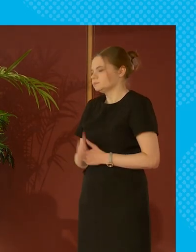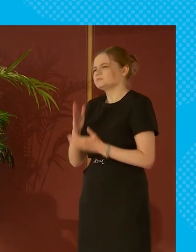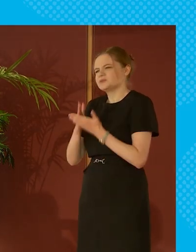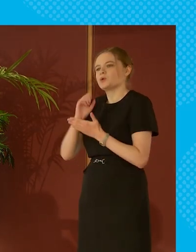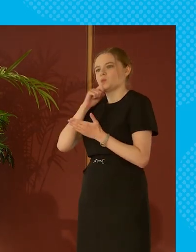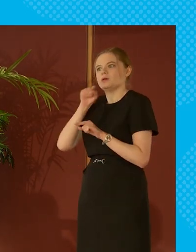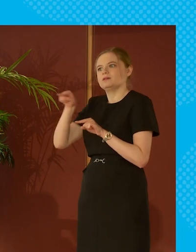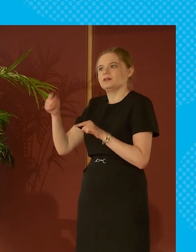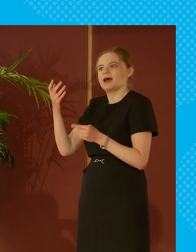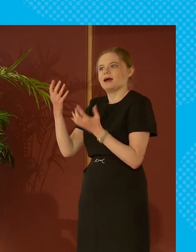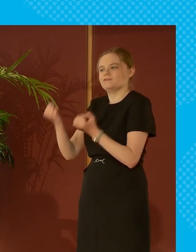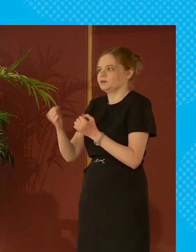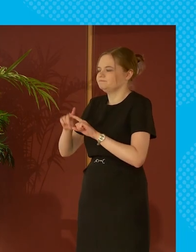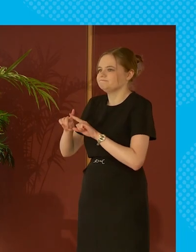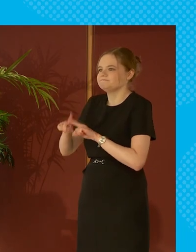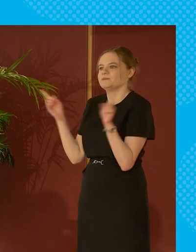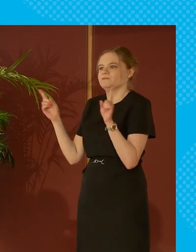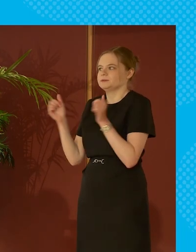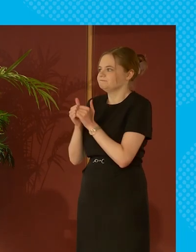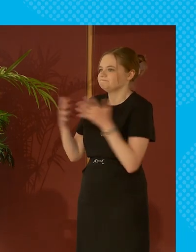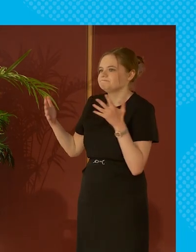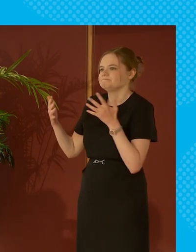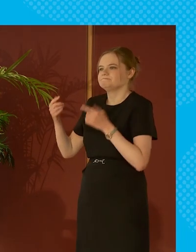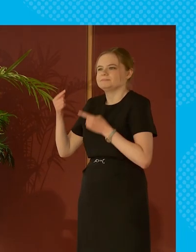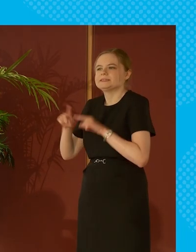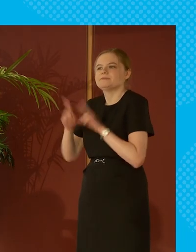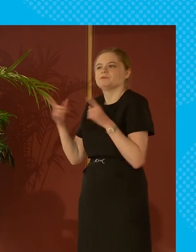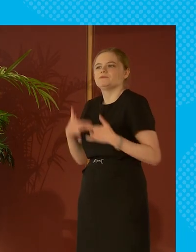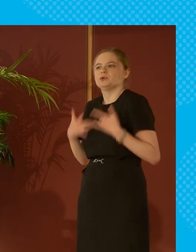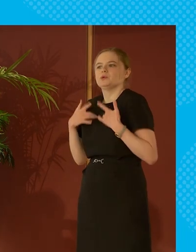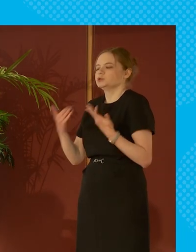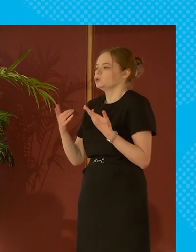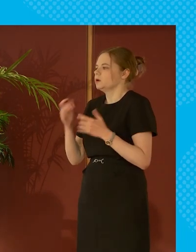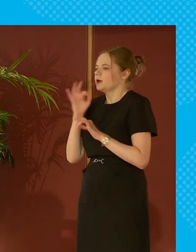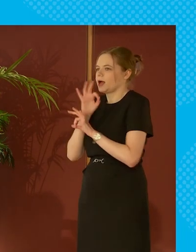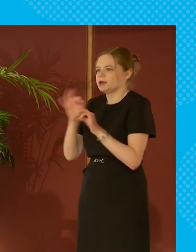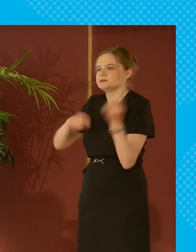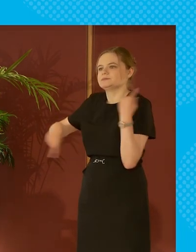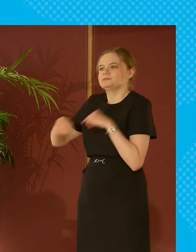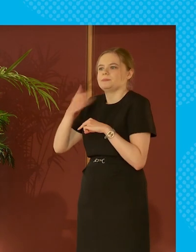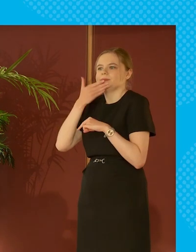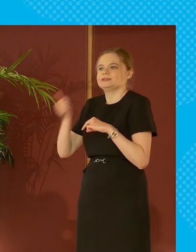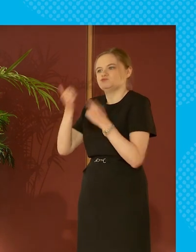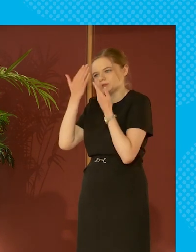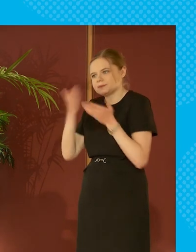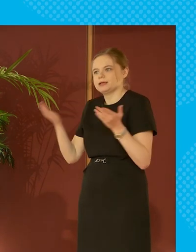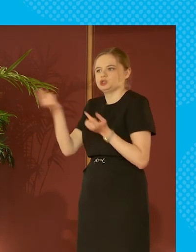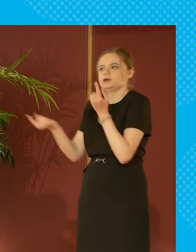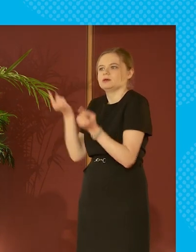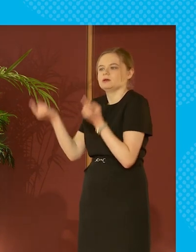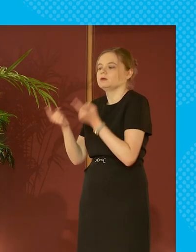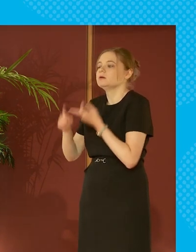that there will be differences of opinion on such a such a topic and I ask that we treat each other respectfully and